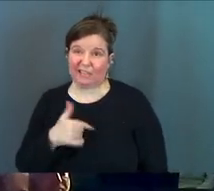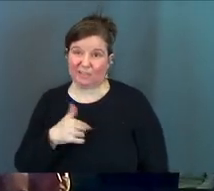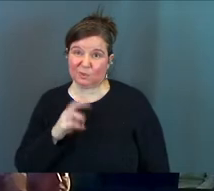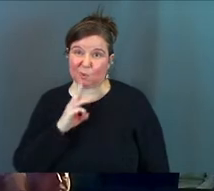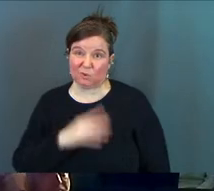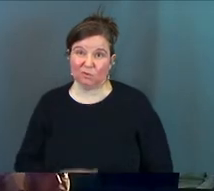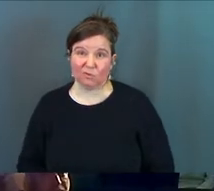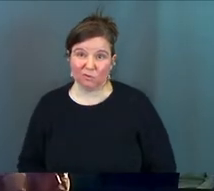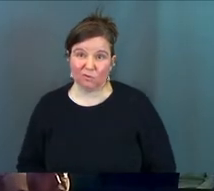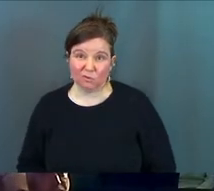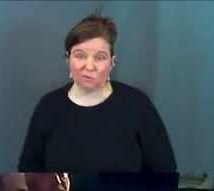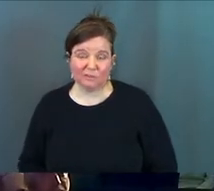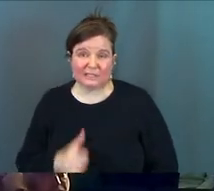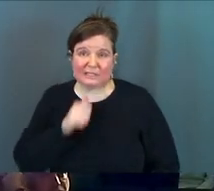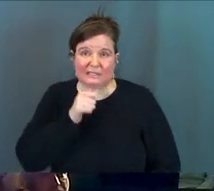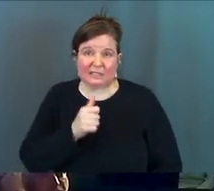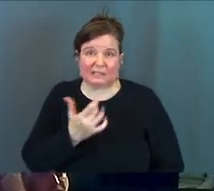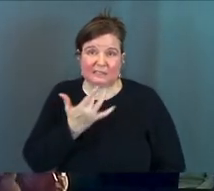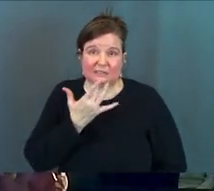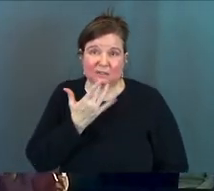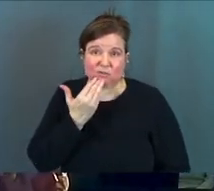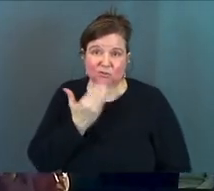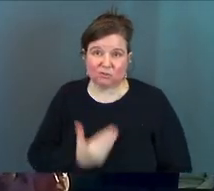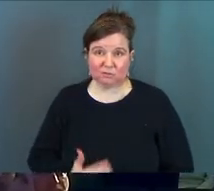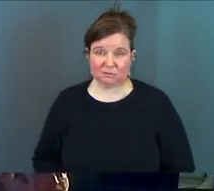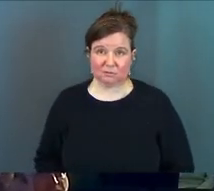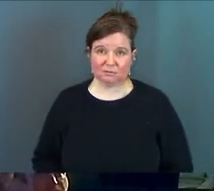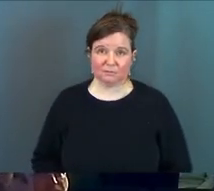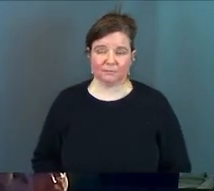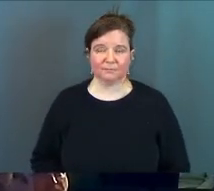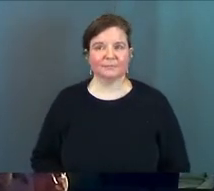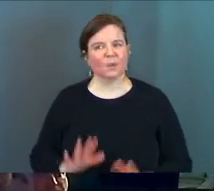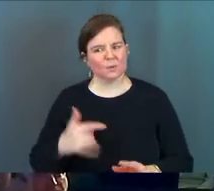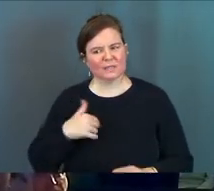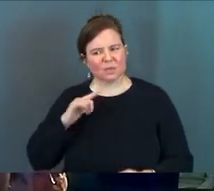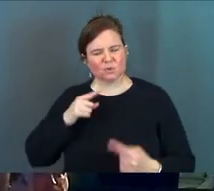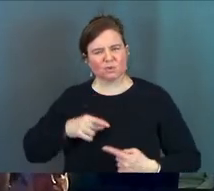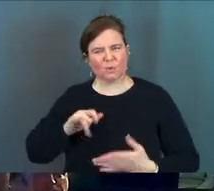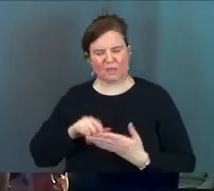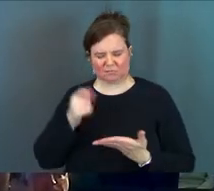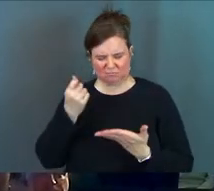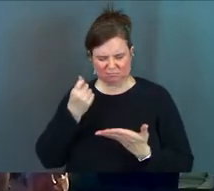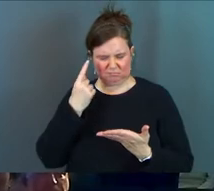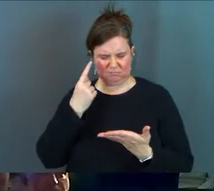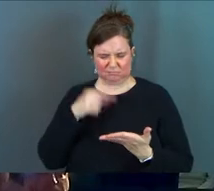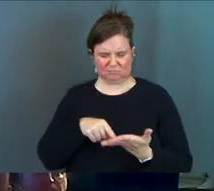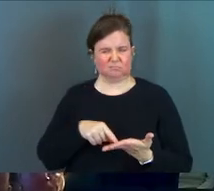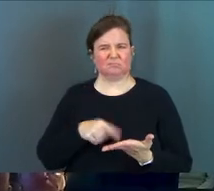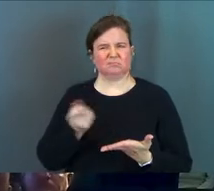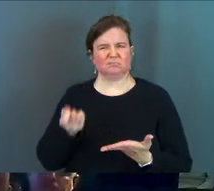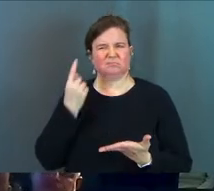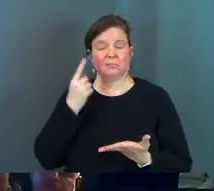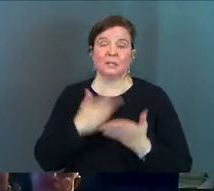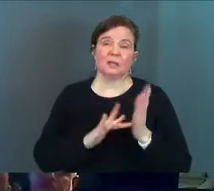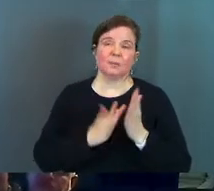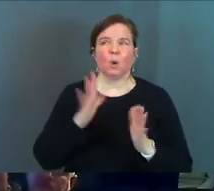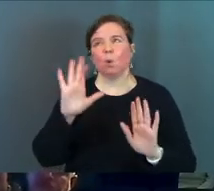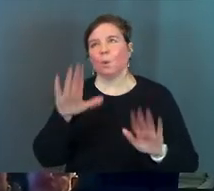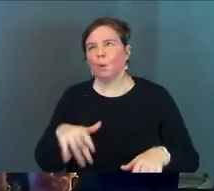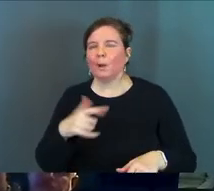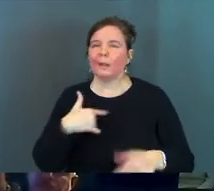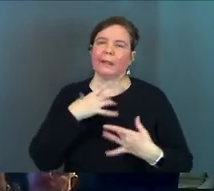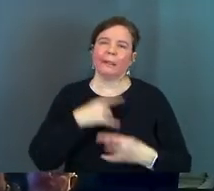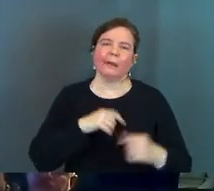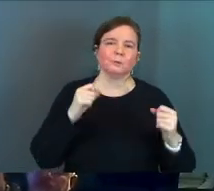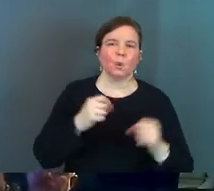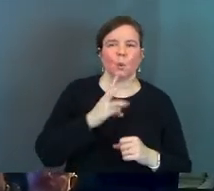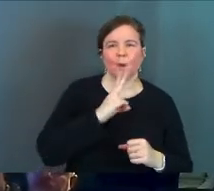water doesn't taste good which I used to struggle with that and some scholars be like well you know